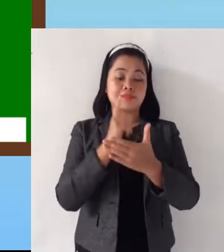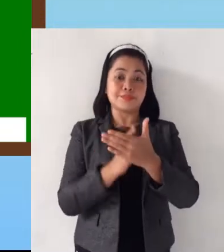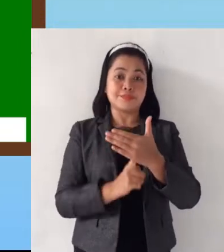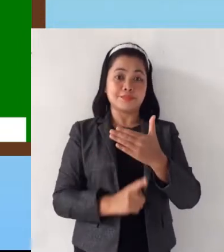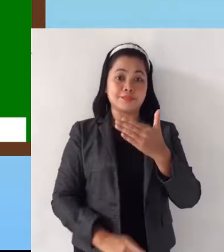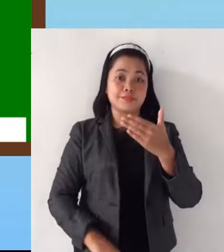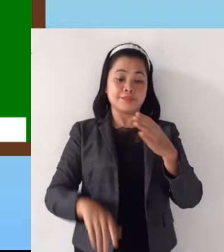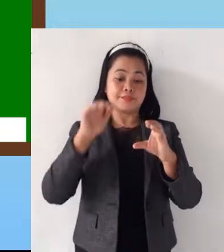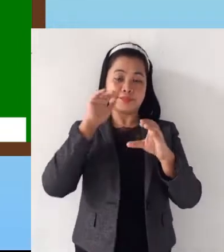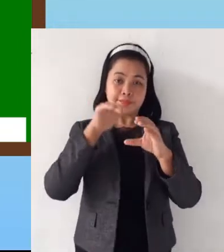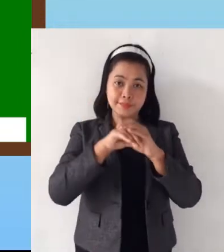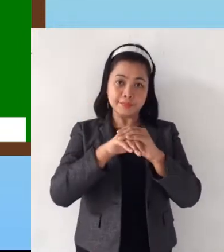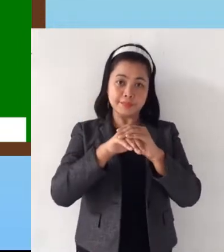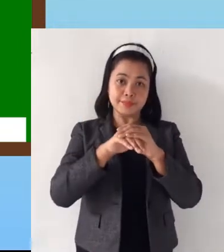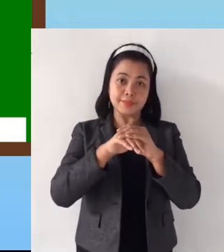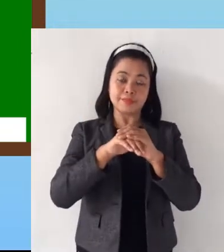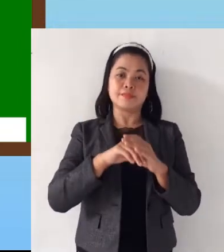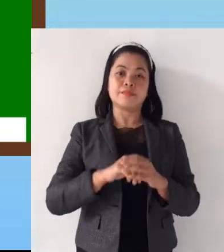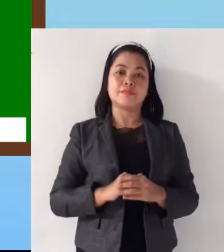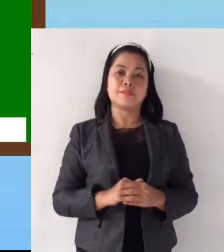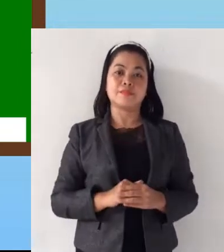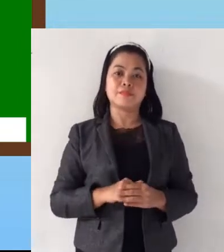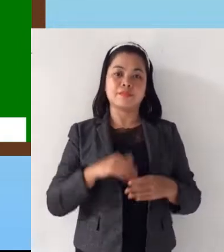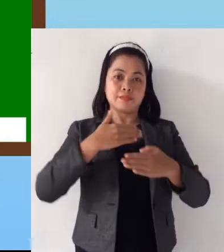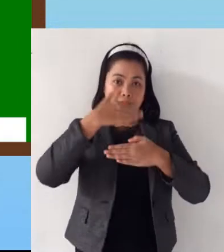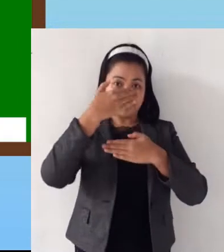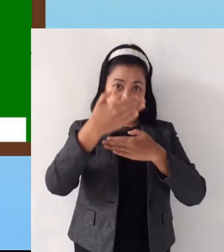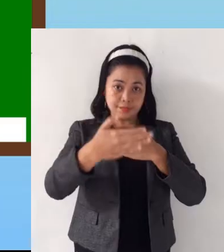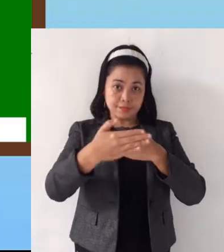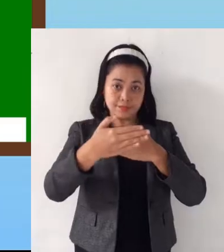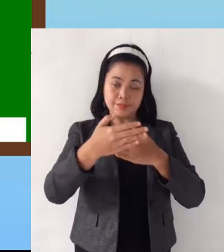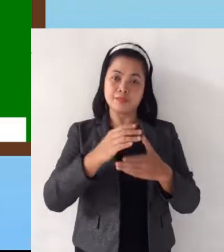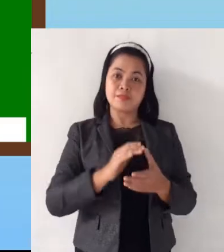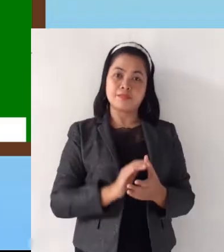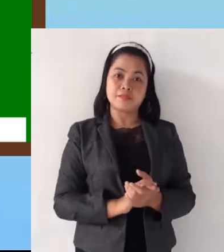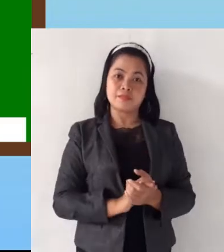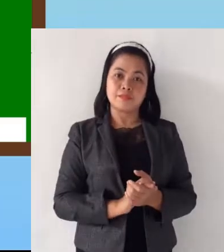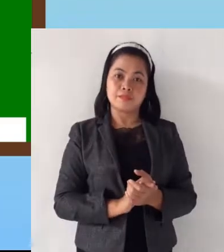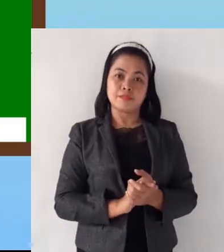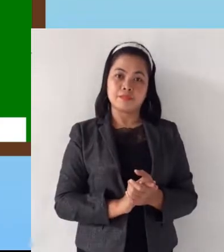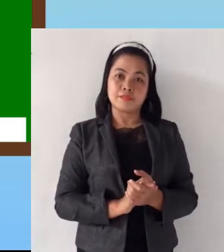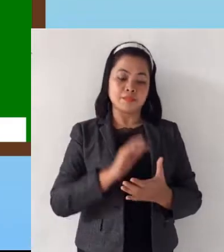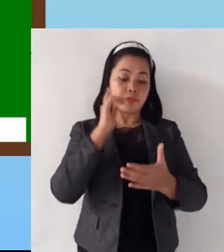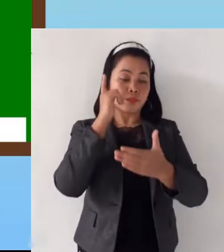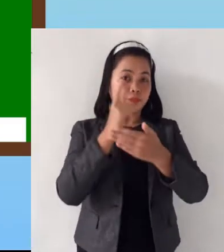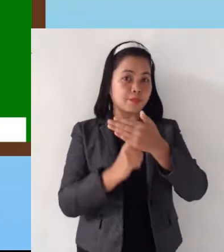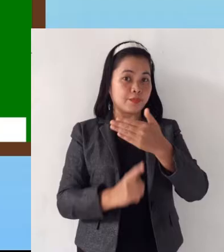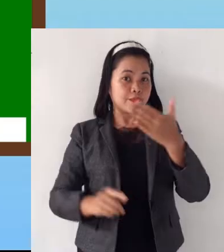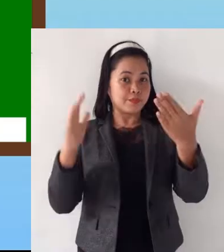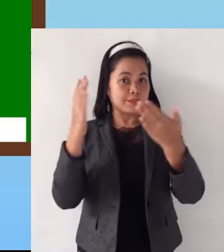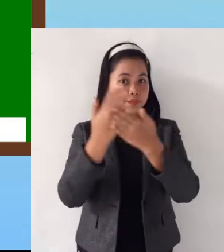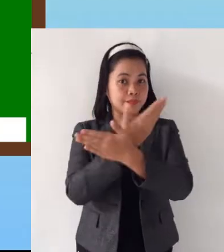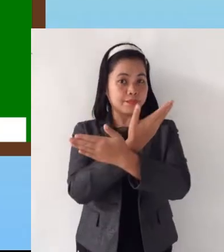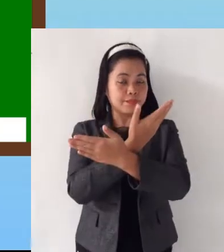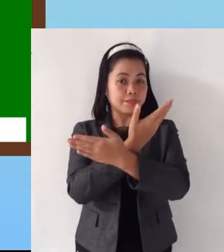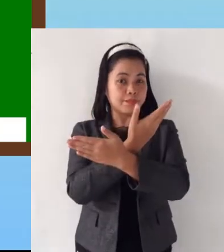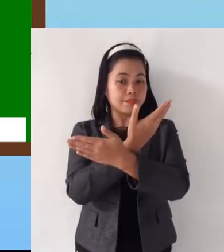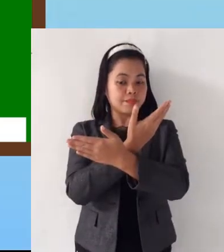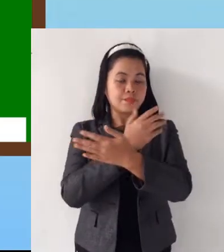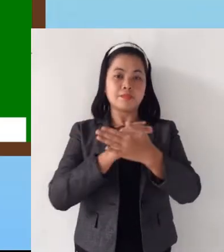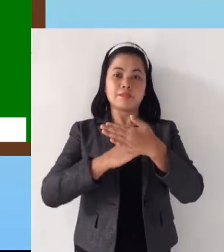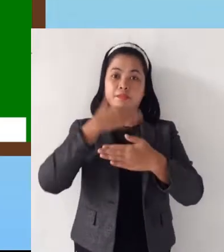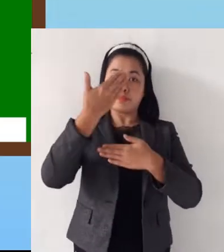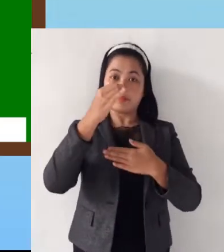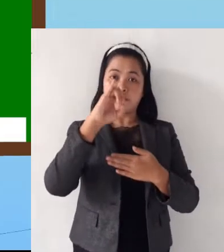in. The next one, what's new. The next